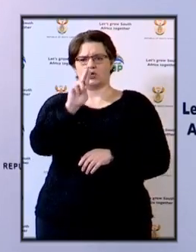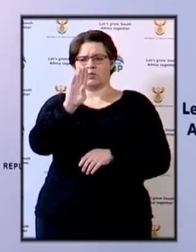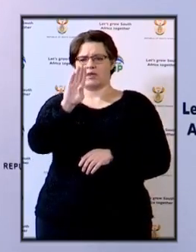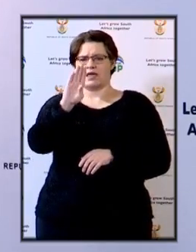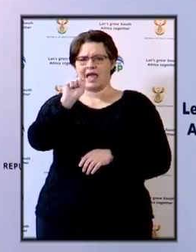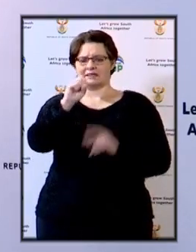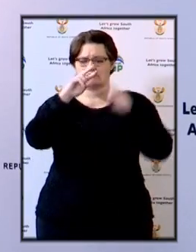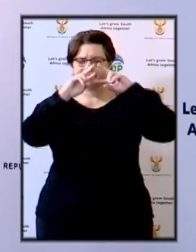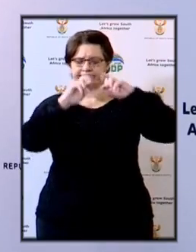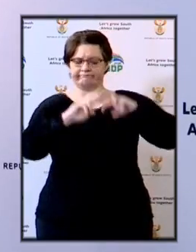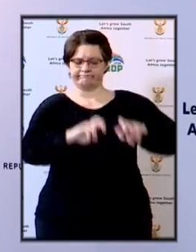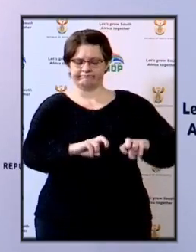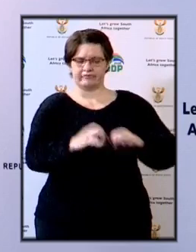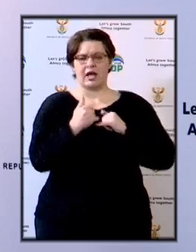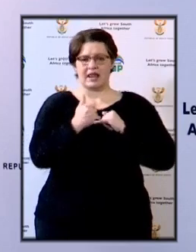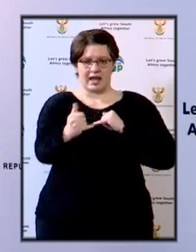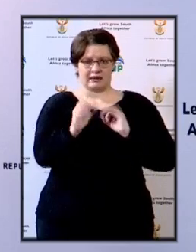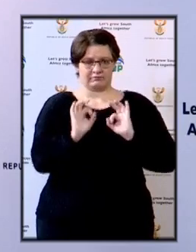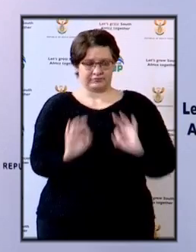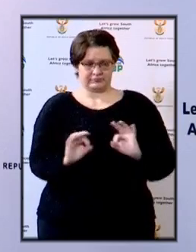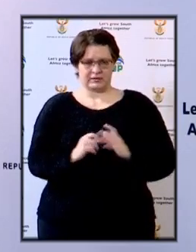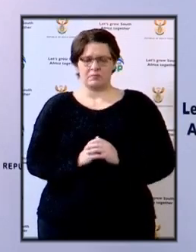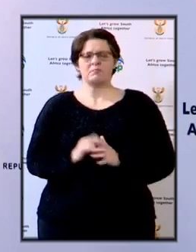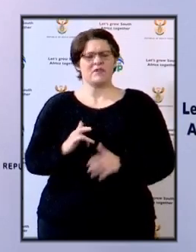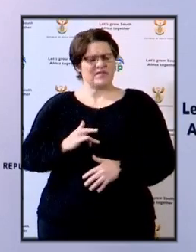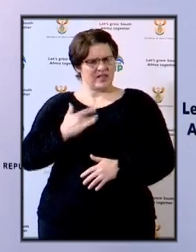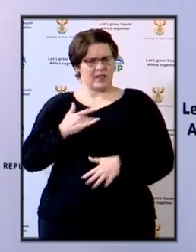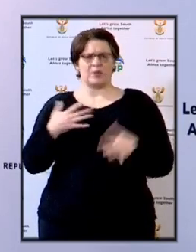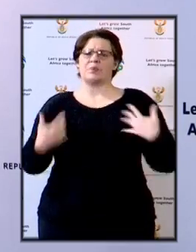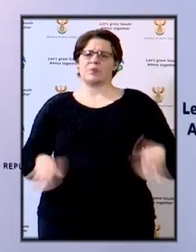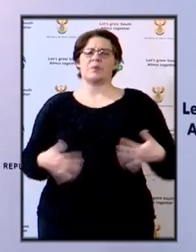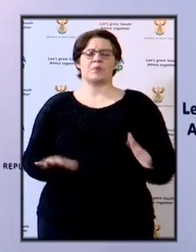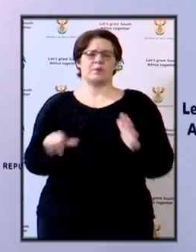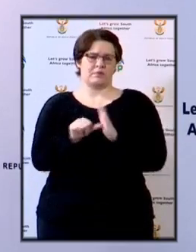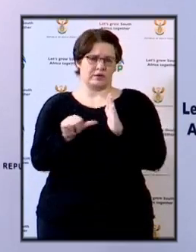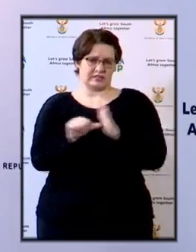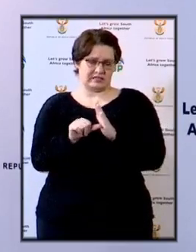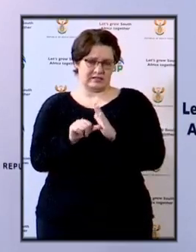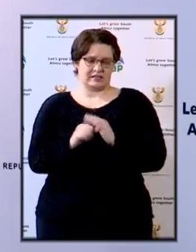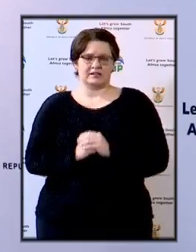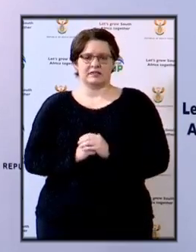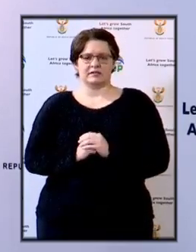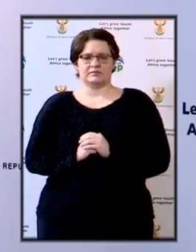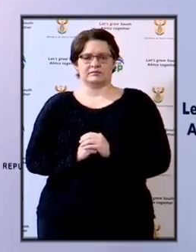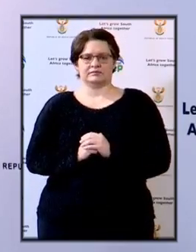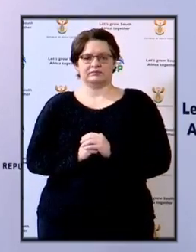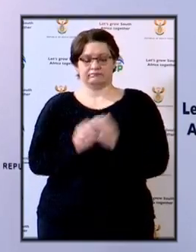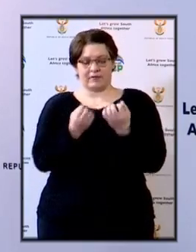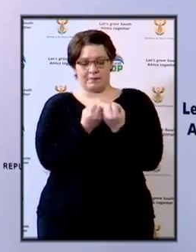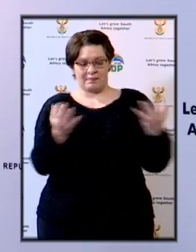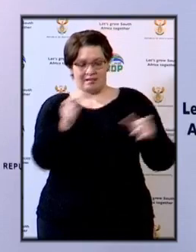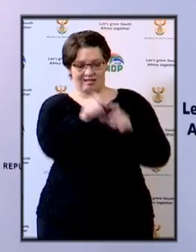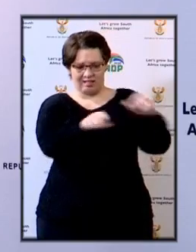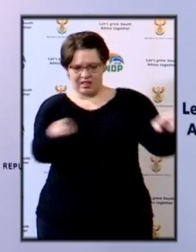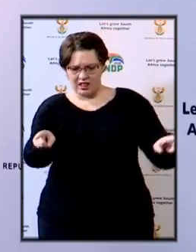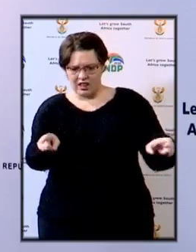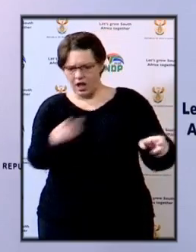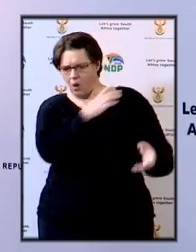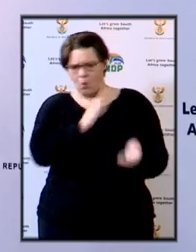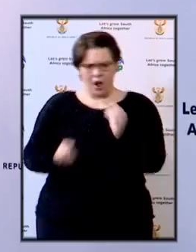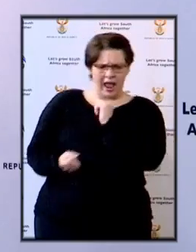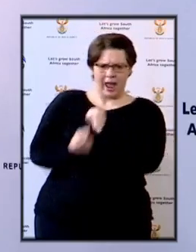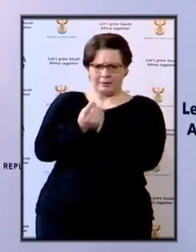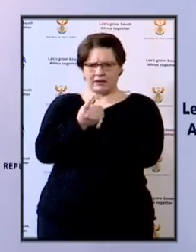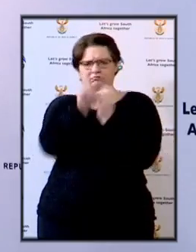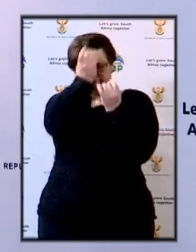VBS. We felt that it was critical that we give feedback to the nation as to what